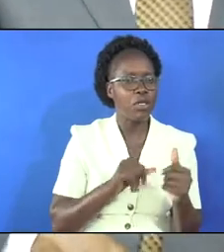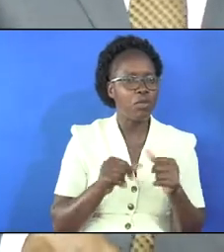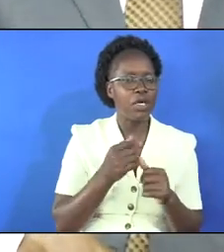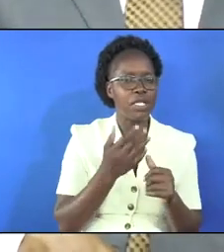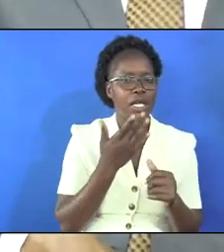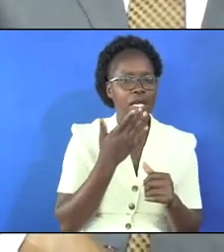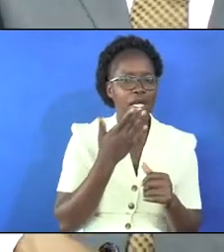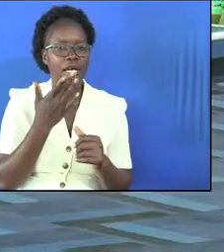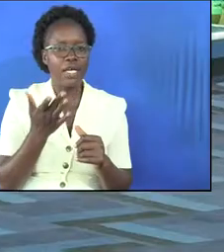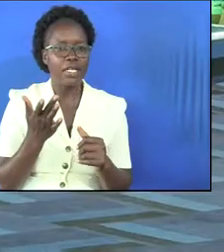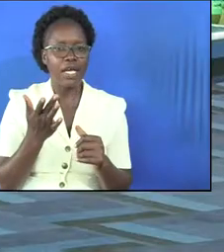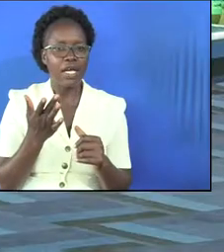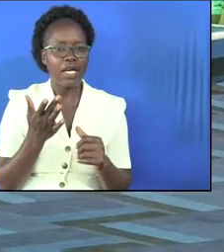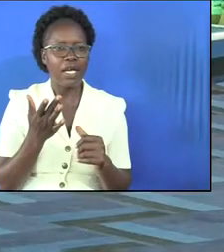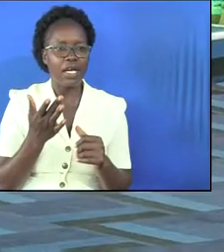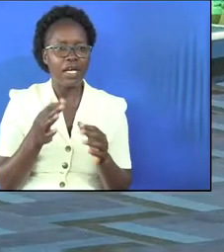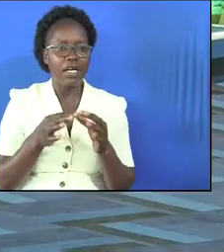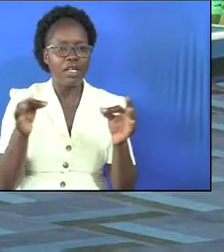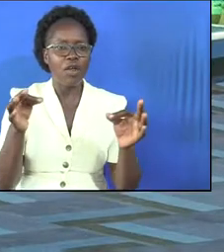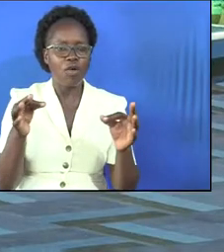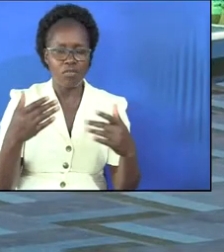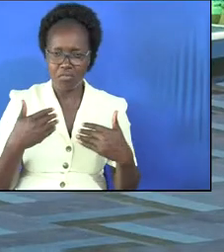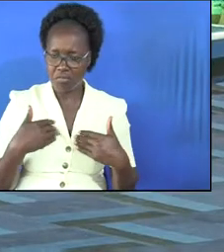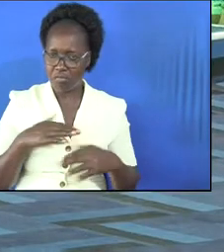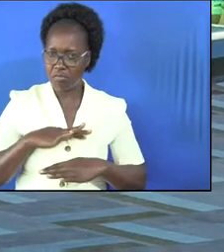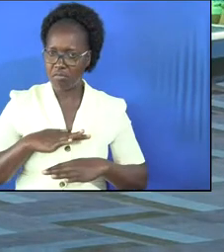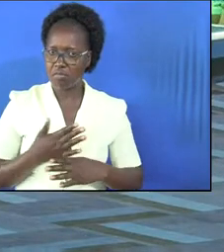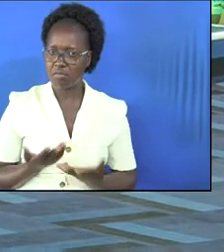it is long enough to reach here so